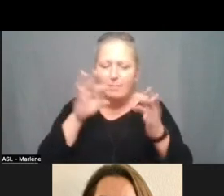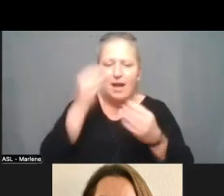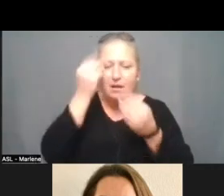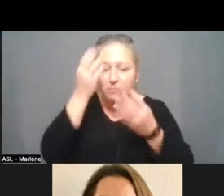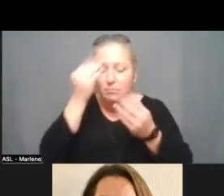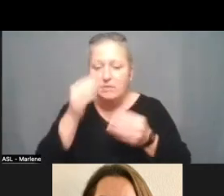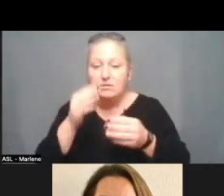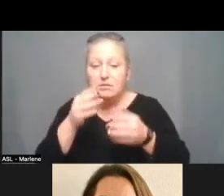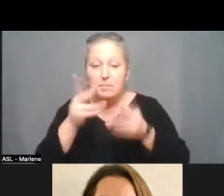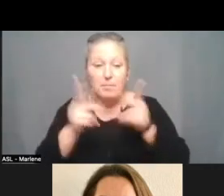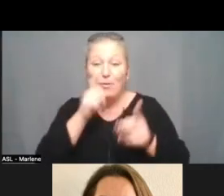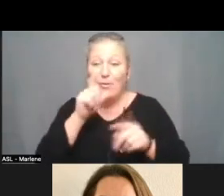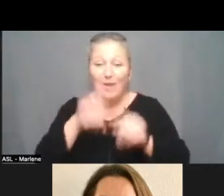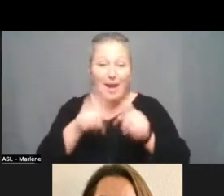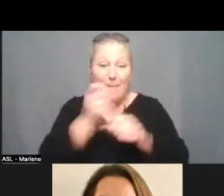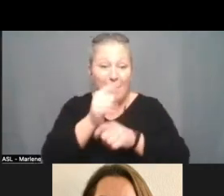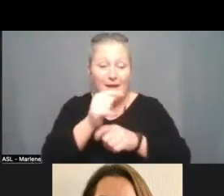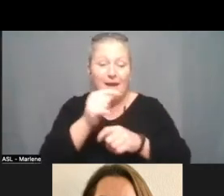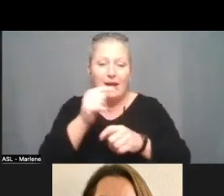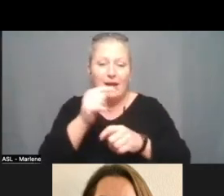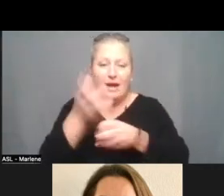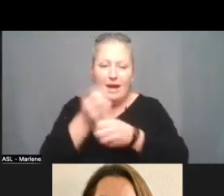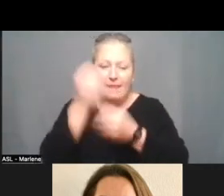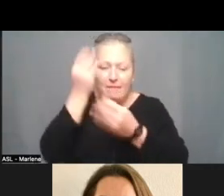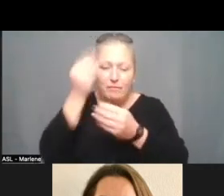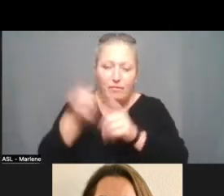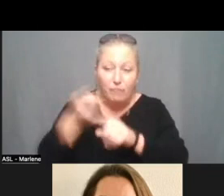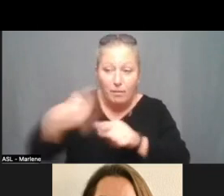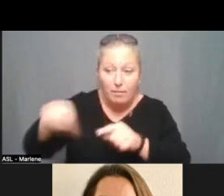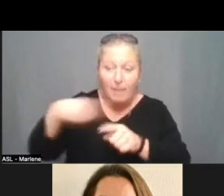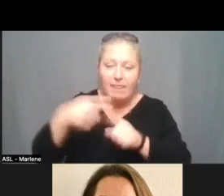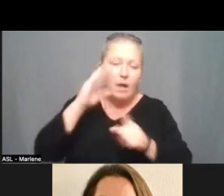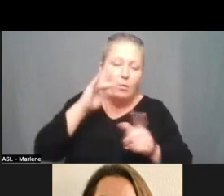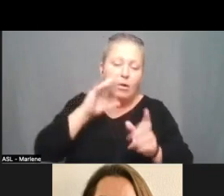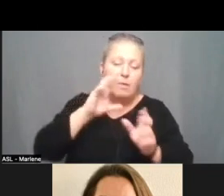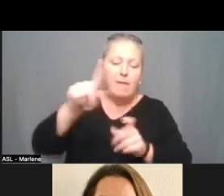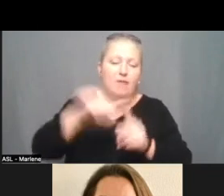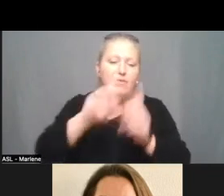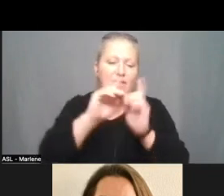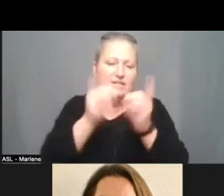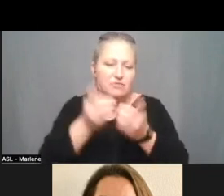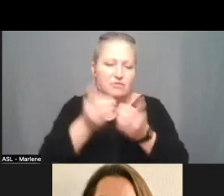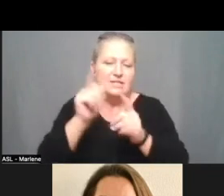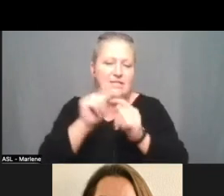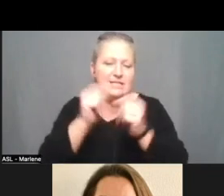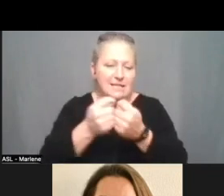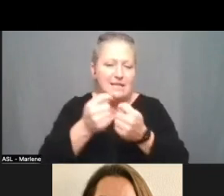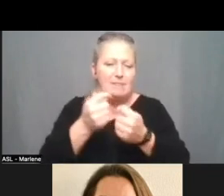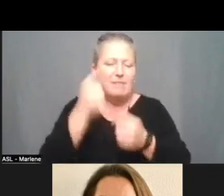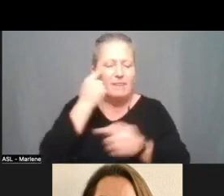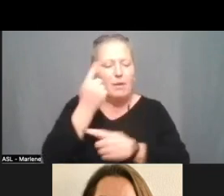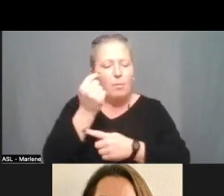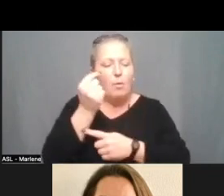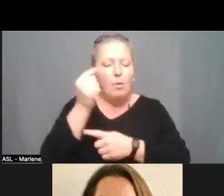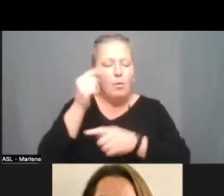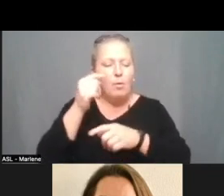folks that weren't able to be there to dig into them. And then we'll be bringing that back to the district team. I think the Equity Task Force might look at them one more time. But